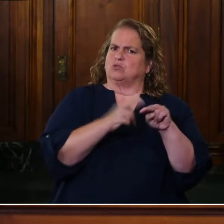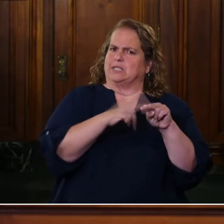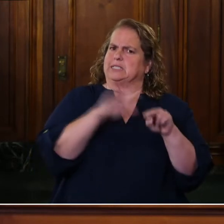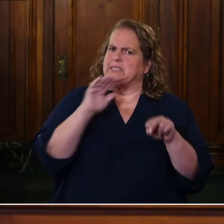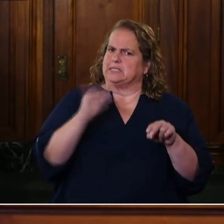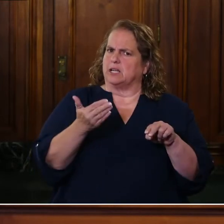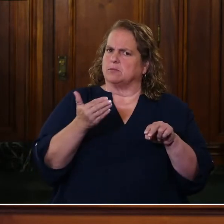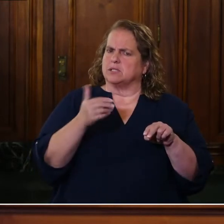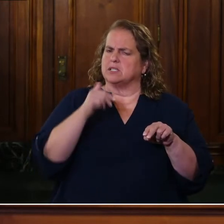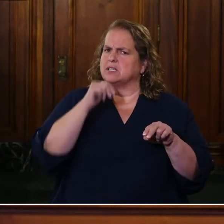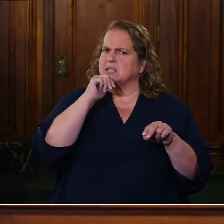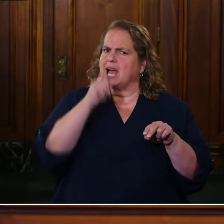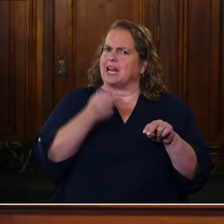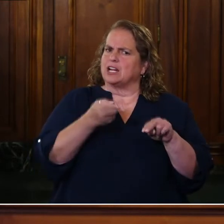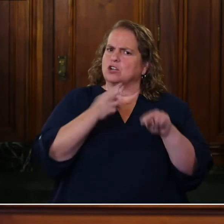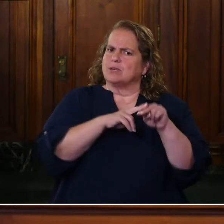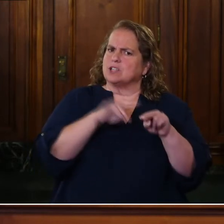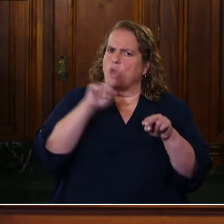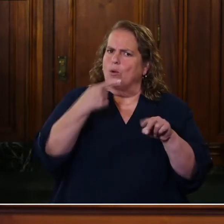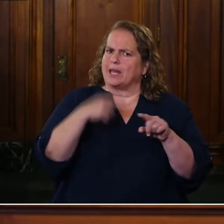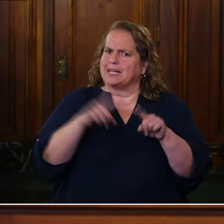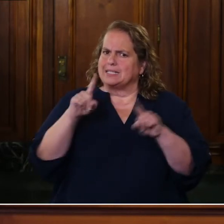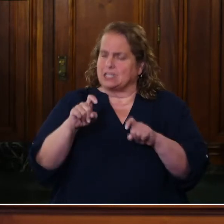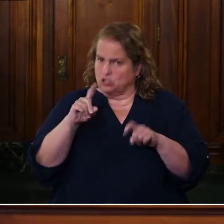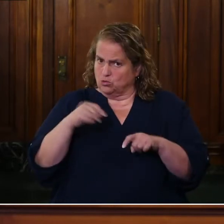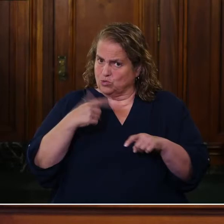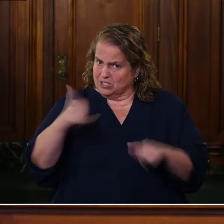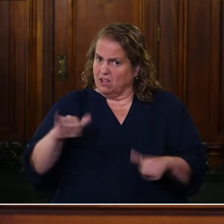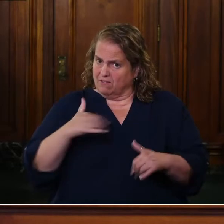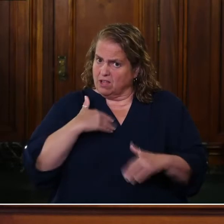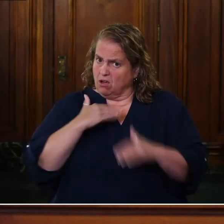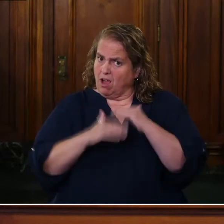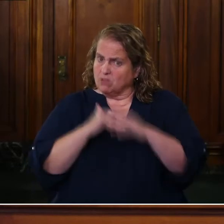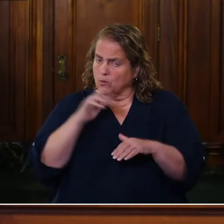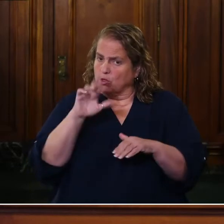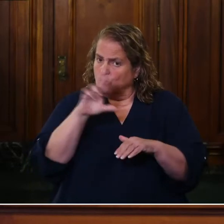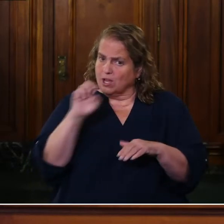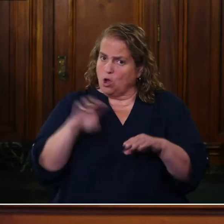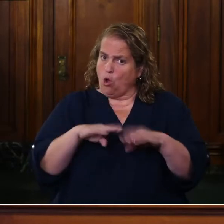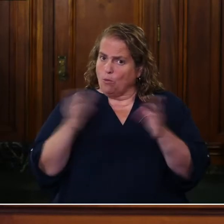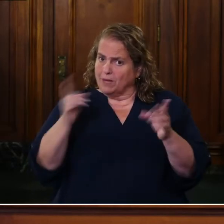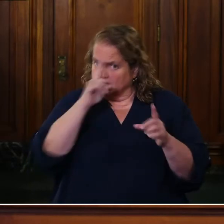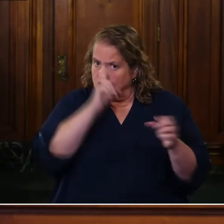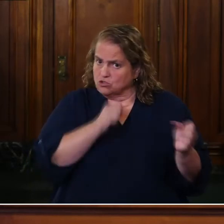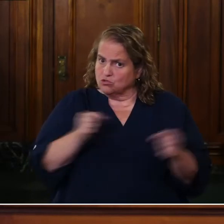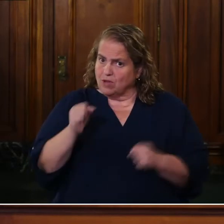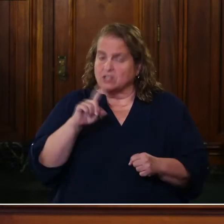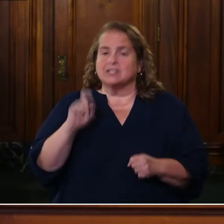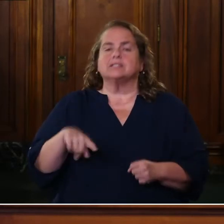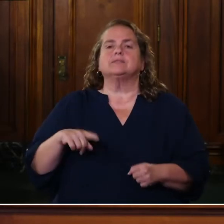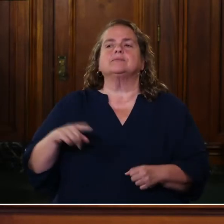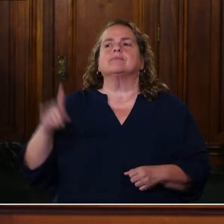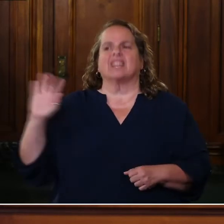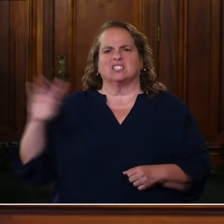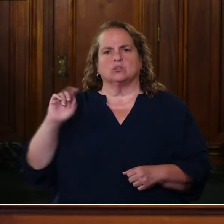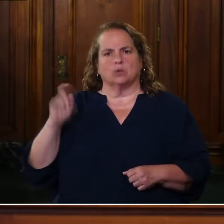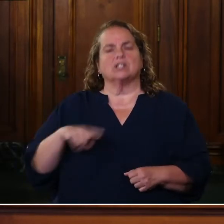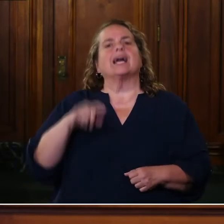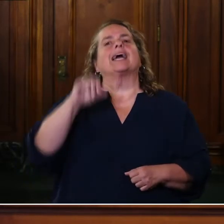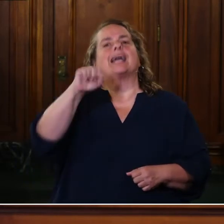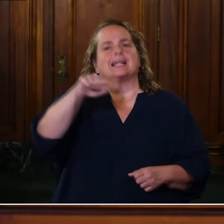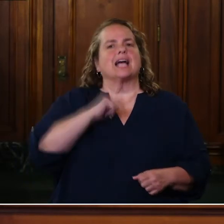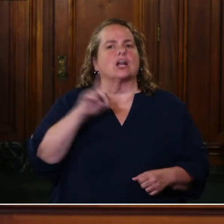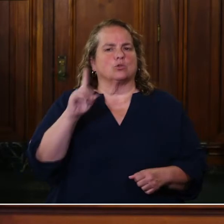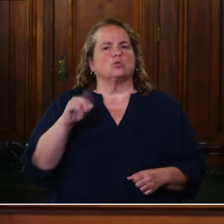doesn't appear to be just an increase in testing. Do I still feel comfortable with the reopening strategy? I do. But we